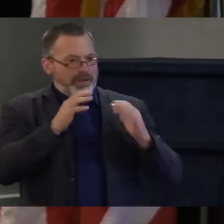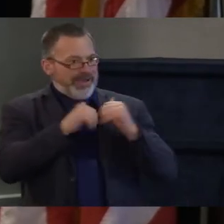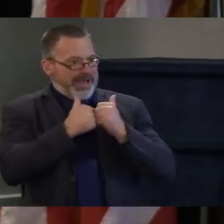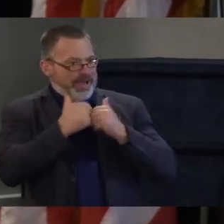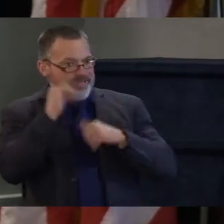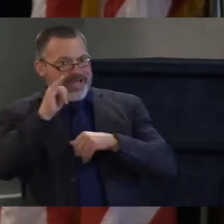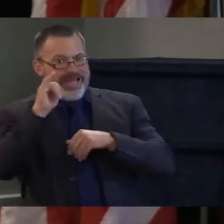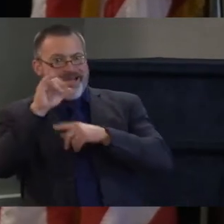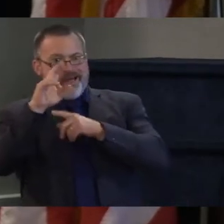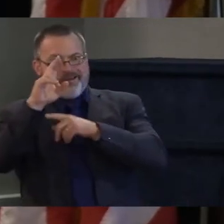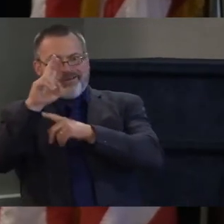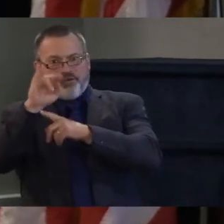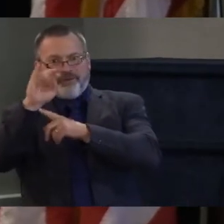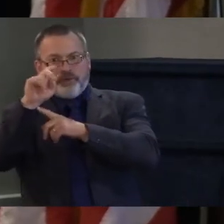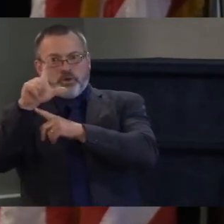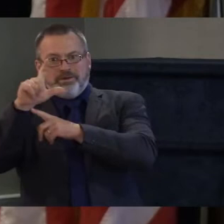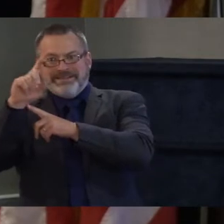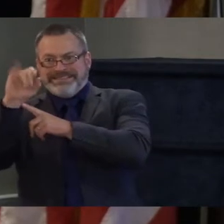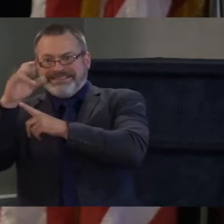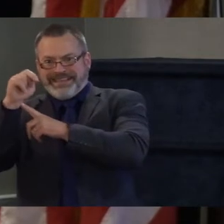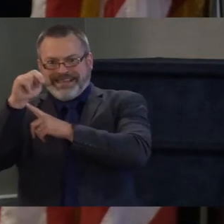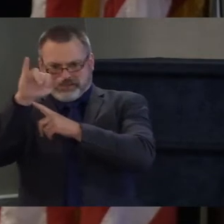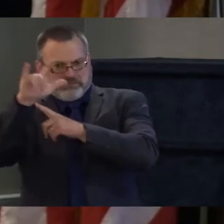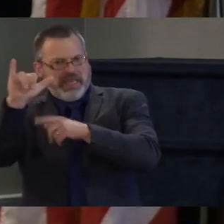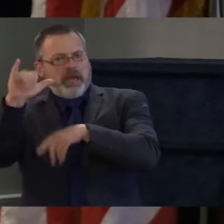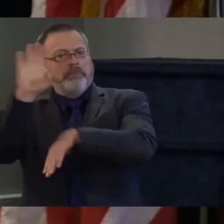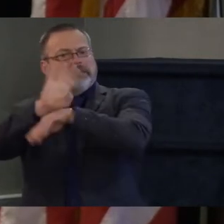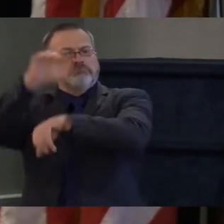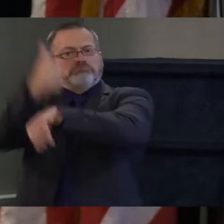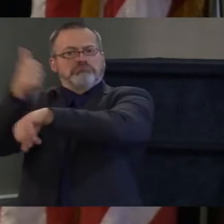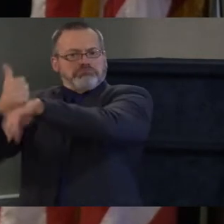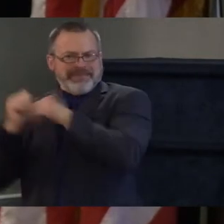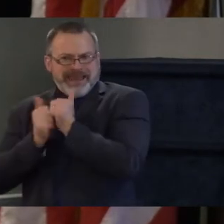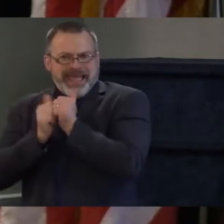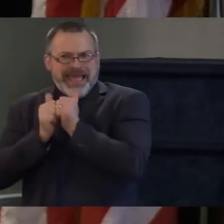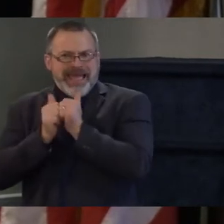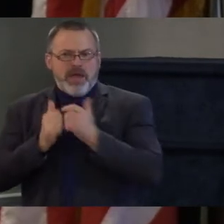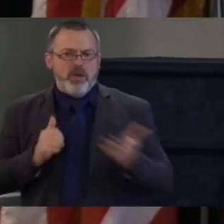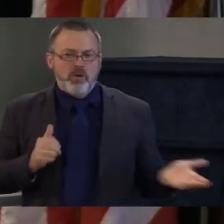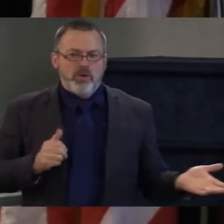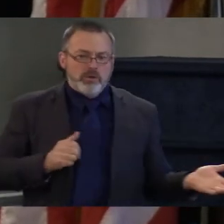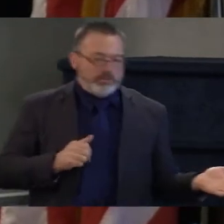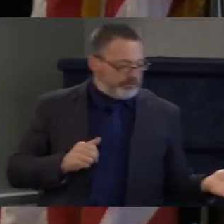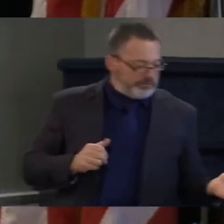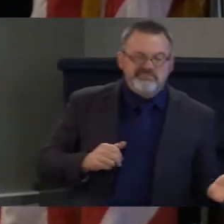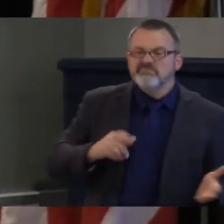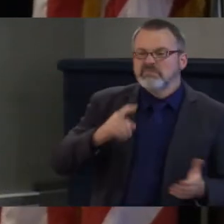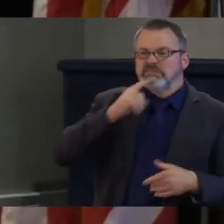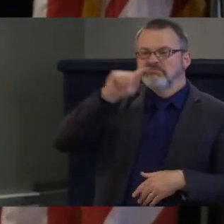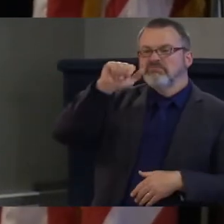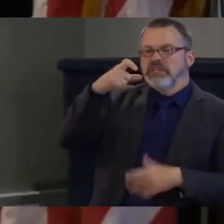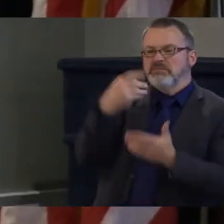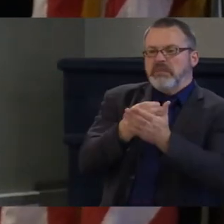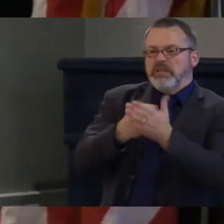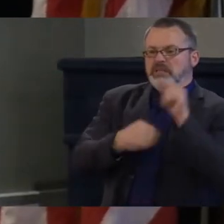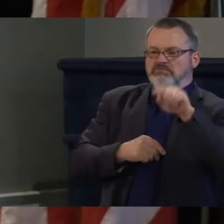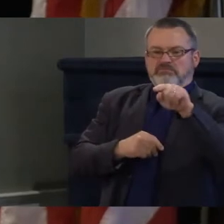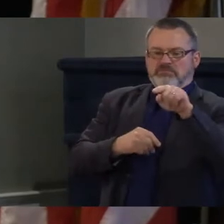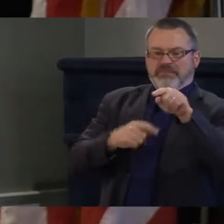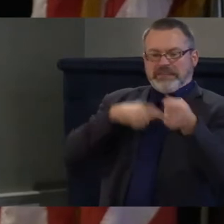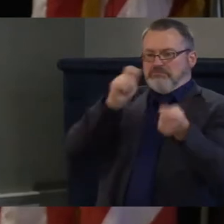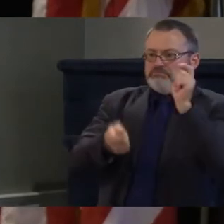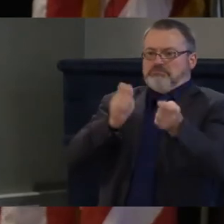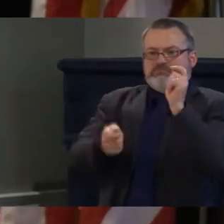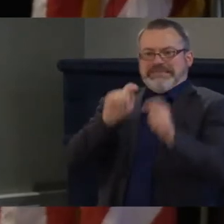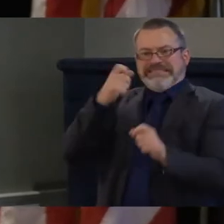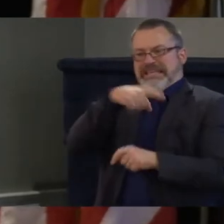to this a little bit earlier. Tax incentives, tax incentive, tax incentives. It is not for a lack of care. I have worked with literally